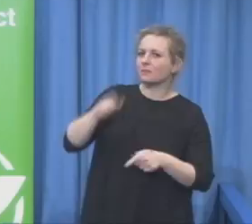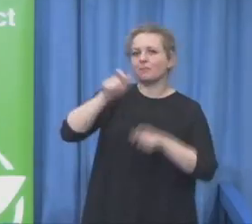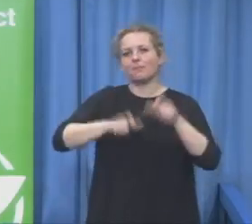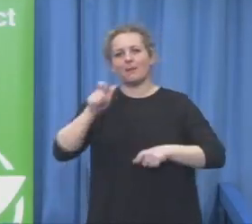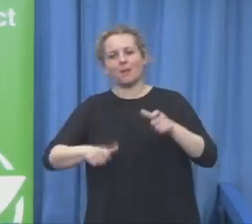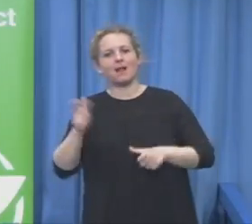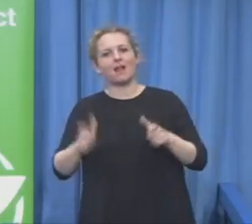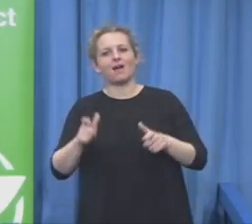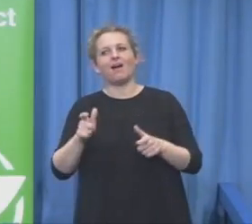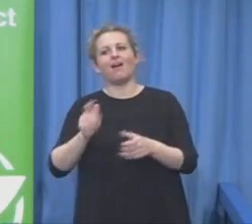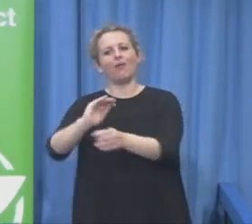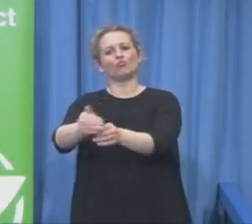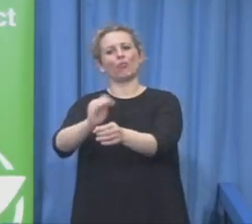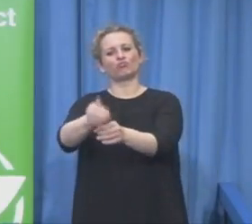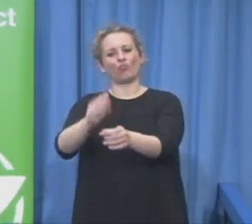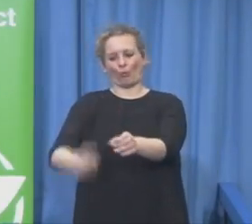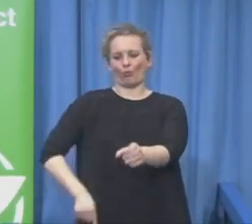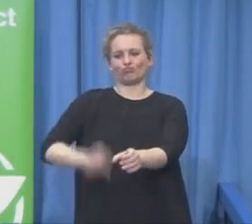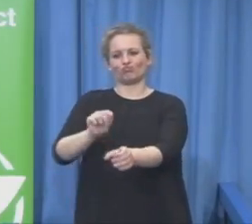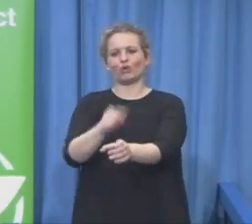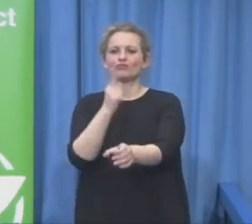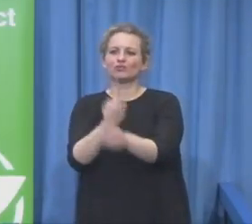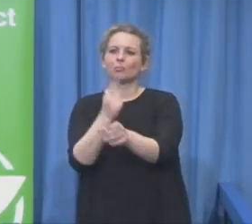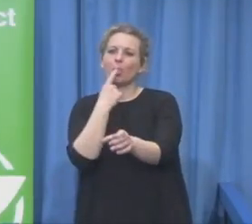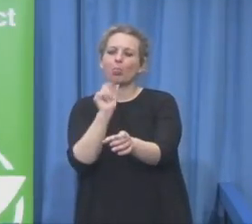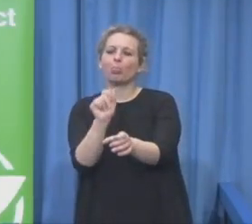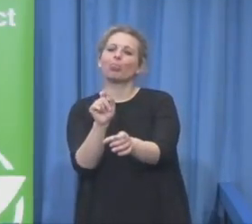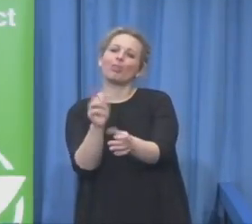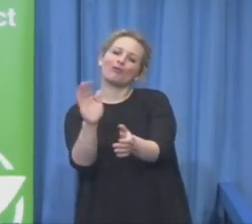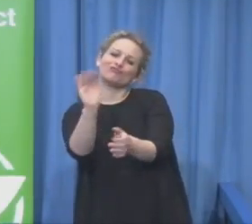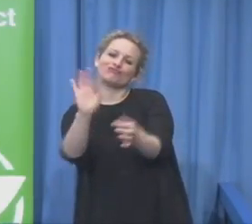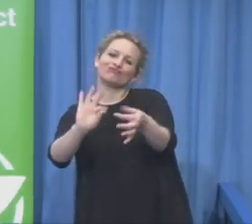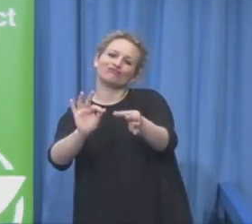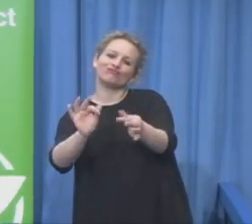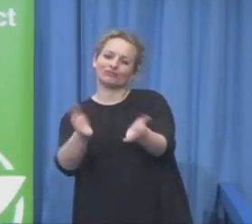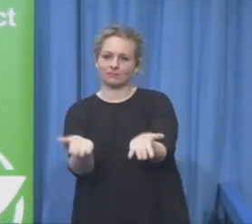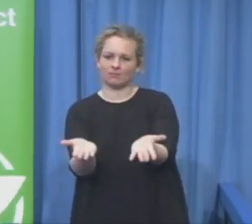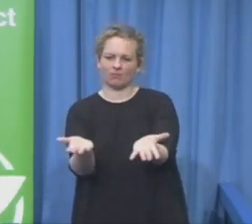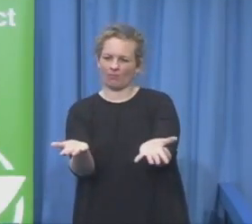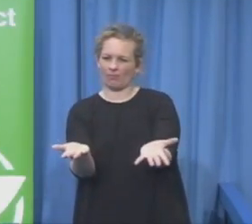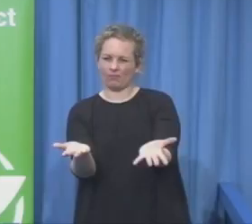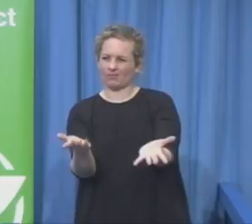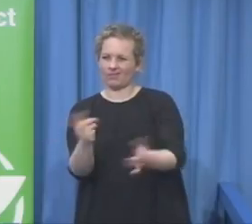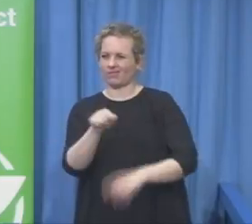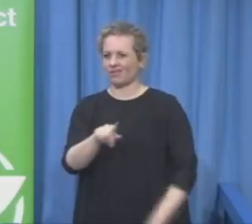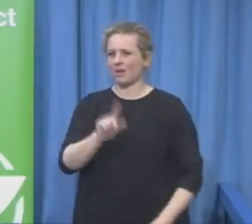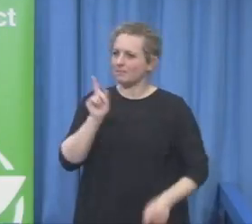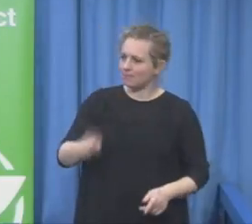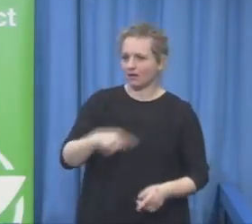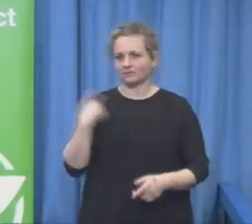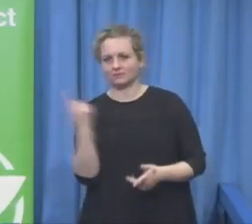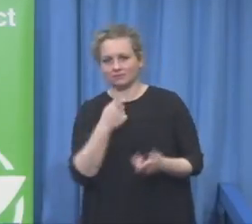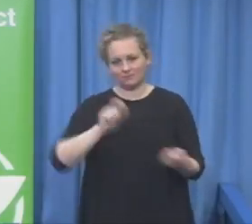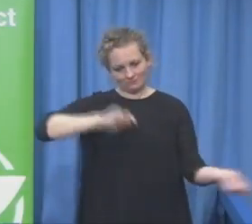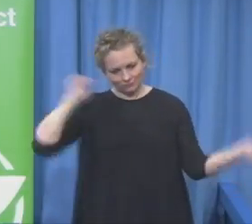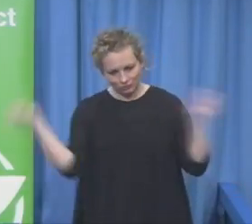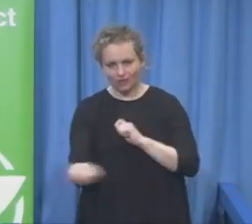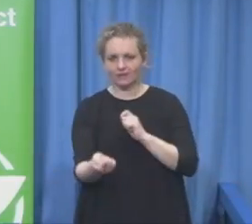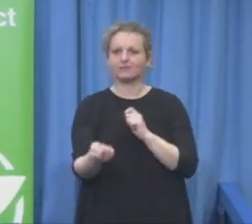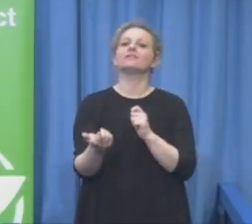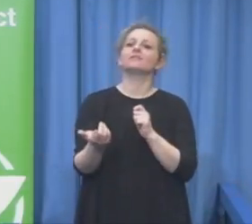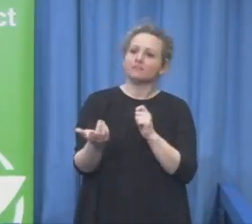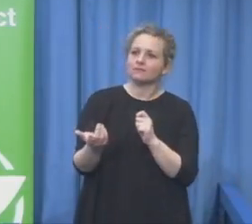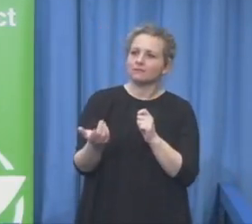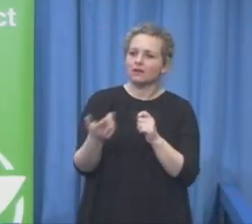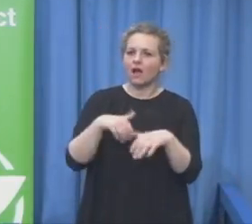up to supported employment, which we will have experience in many countries in the work. And